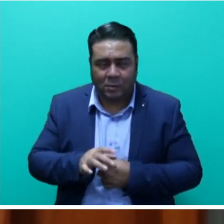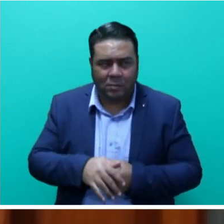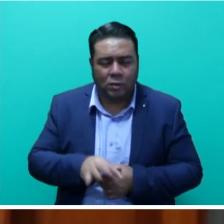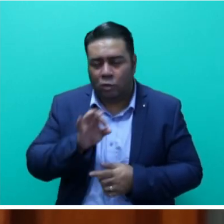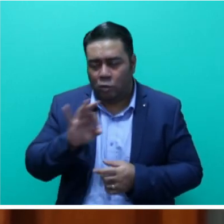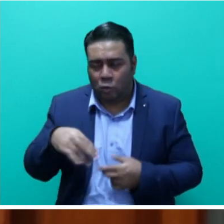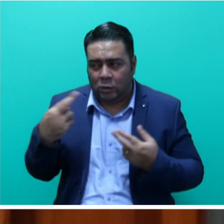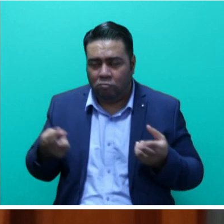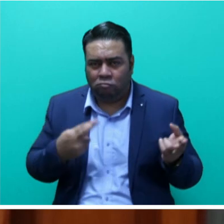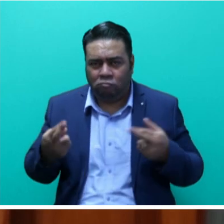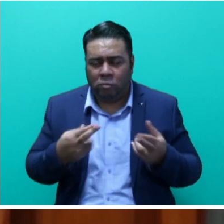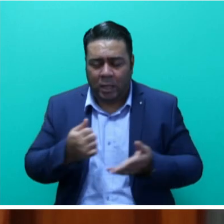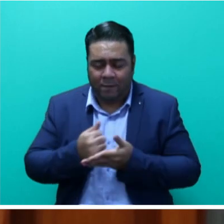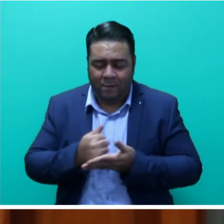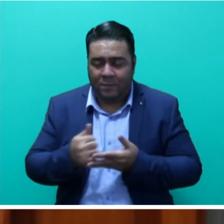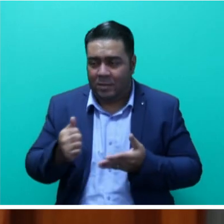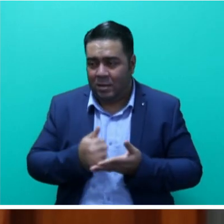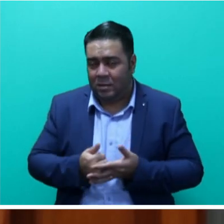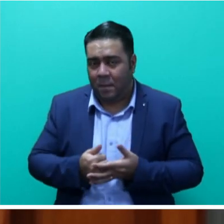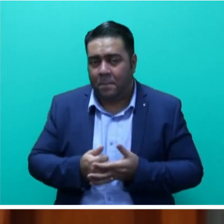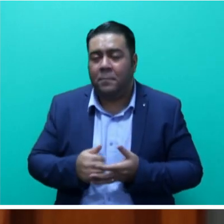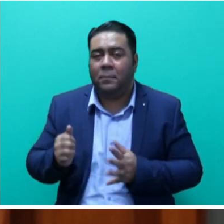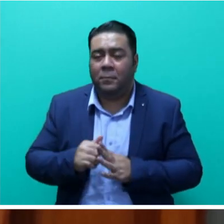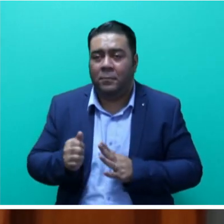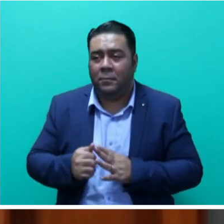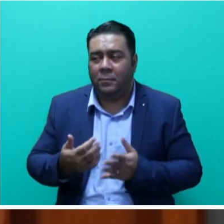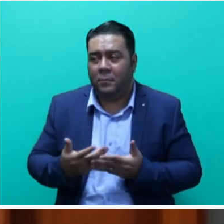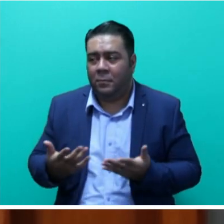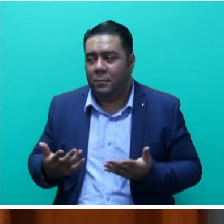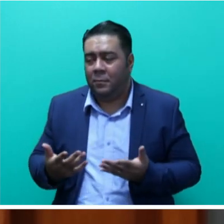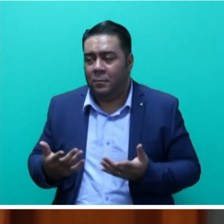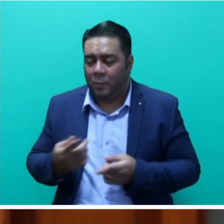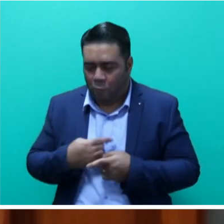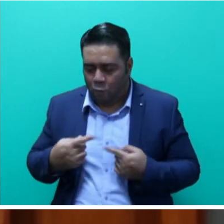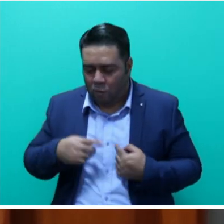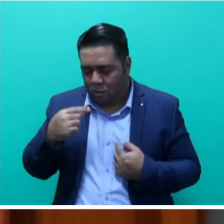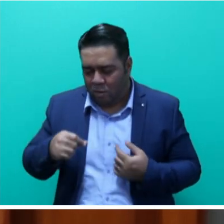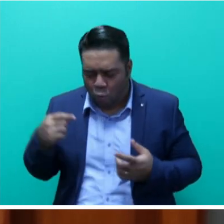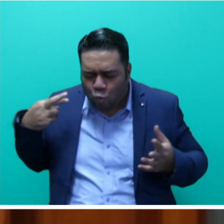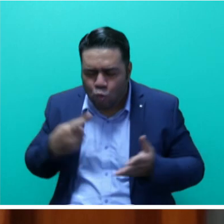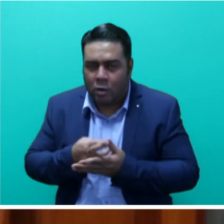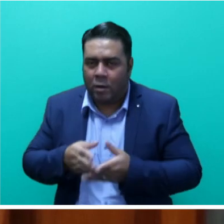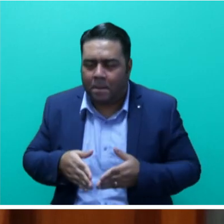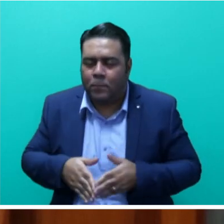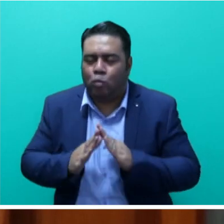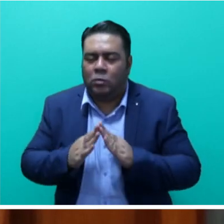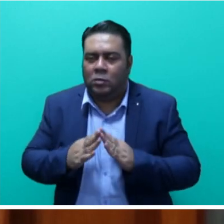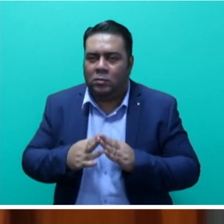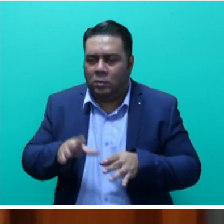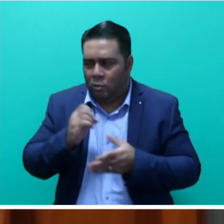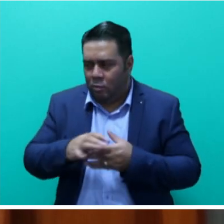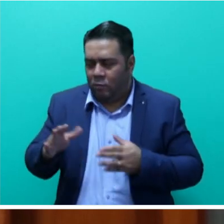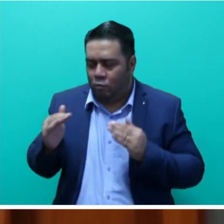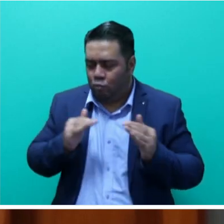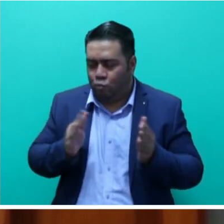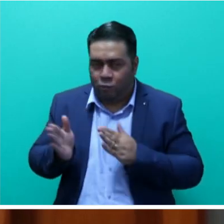encapsulates the Act, but also how we can really boost the cooperative movement. And